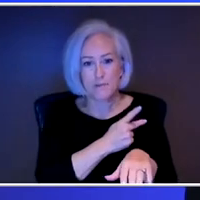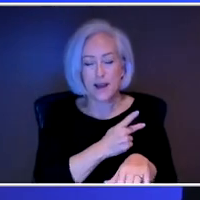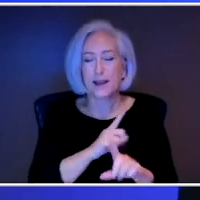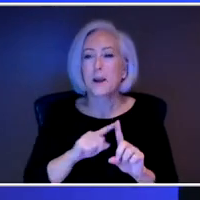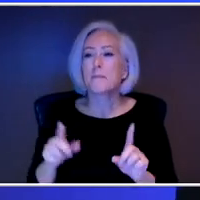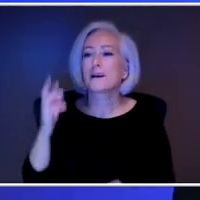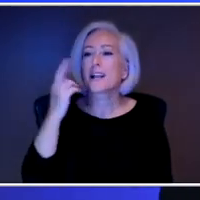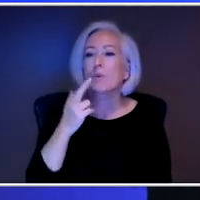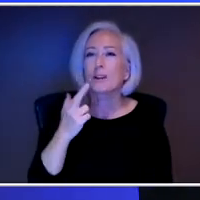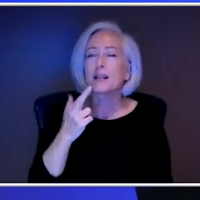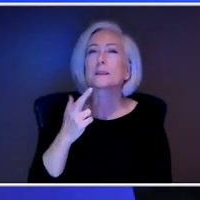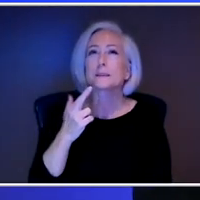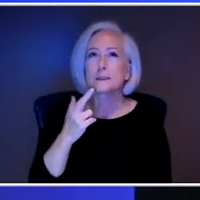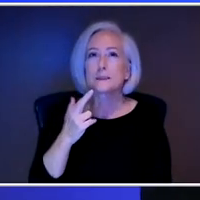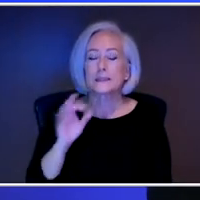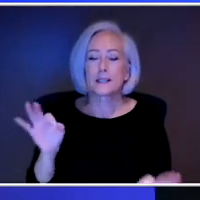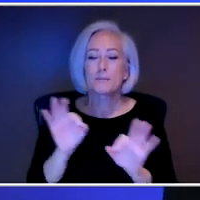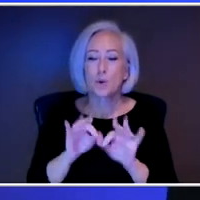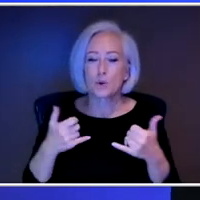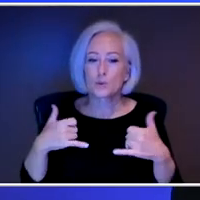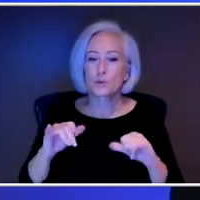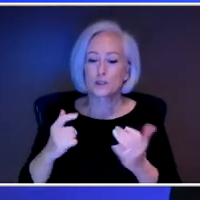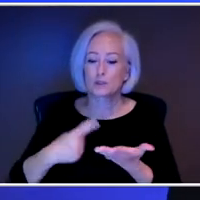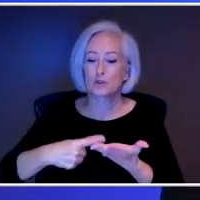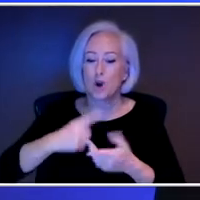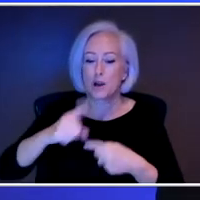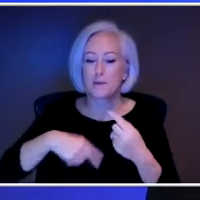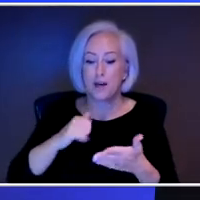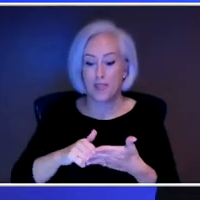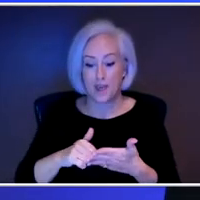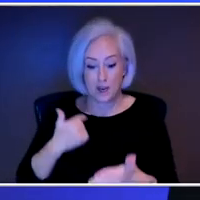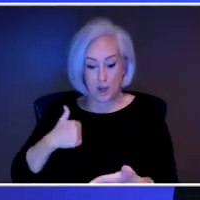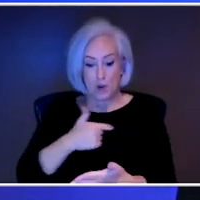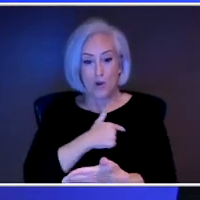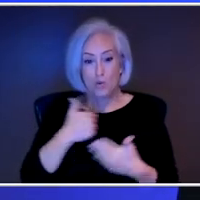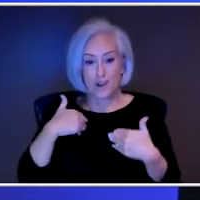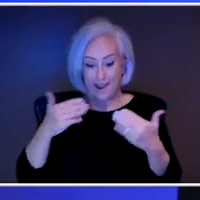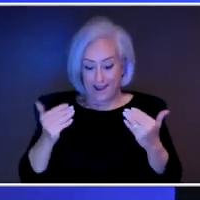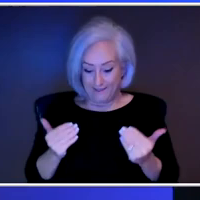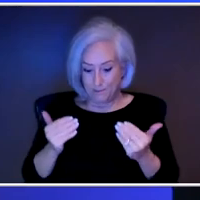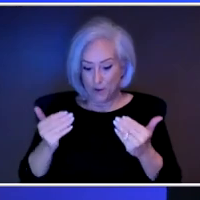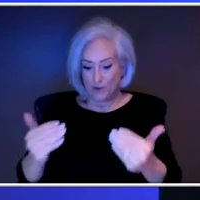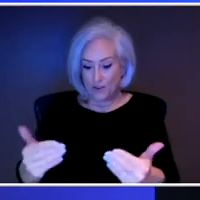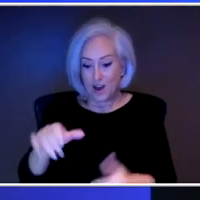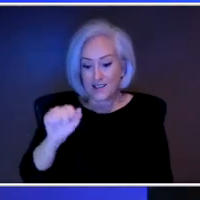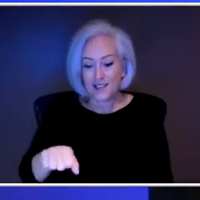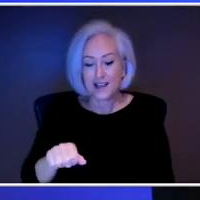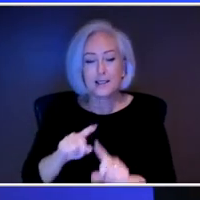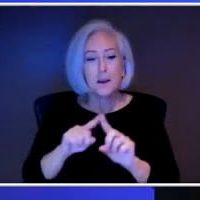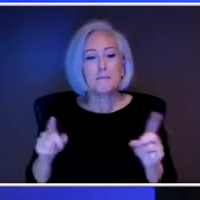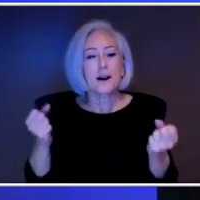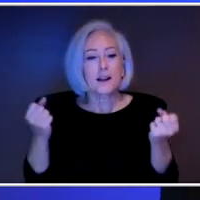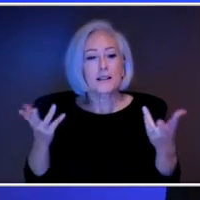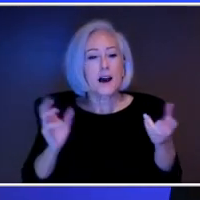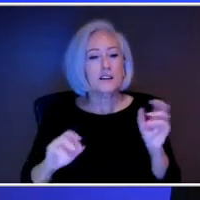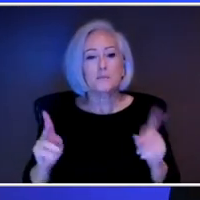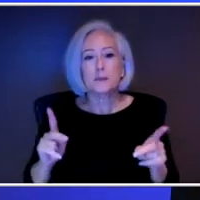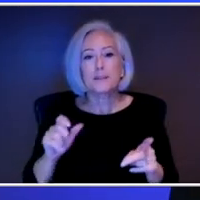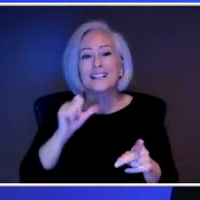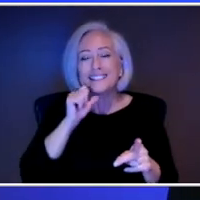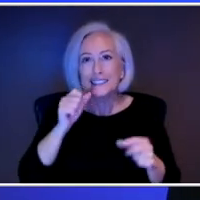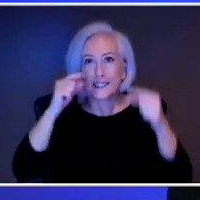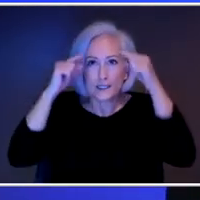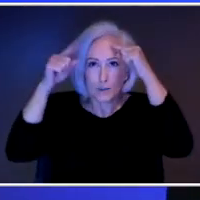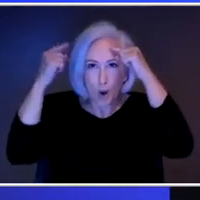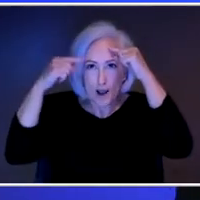it because while we've largely moved on, I don't know that a lot of people really processed what we actually encountered. You know, like the